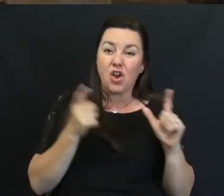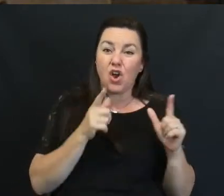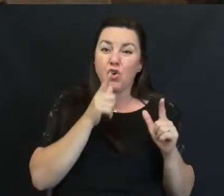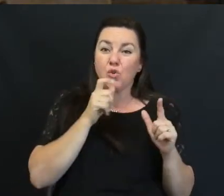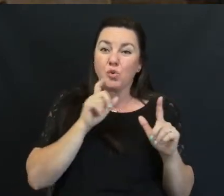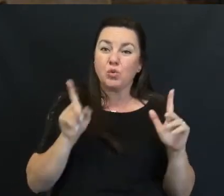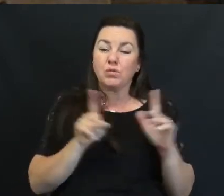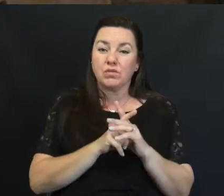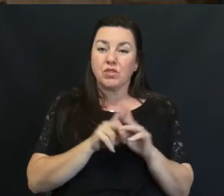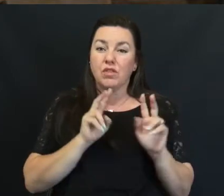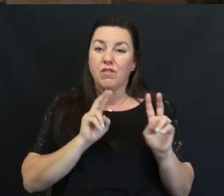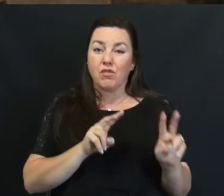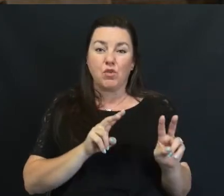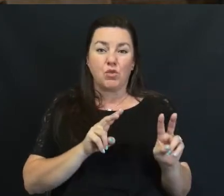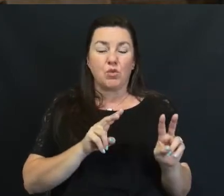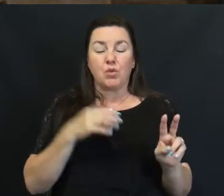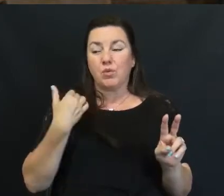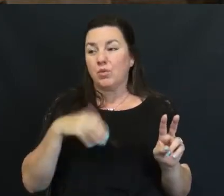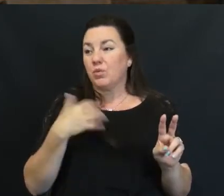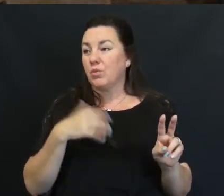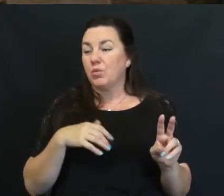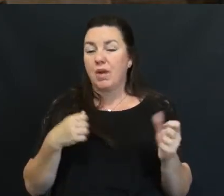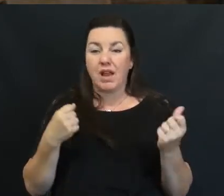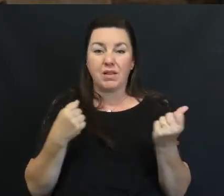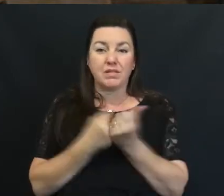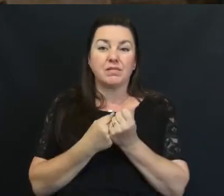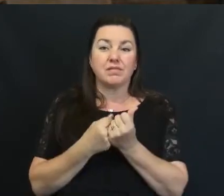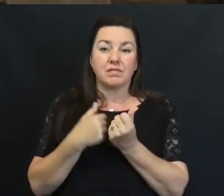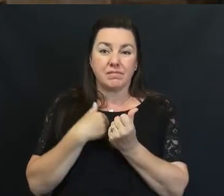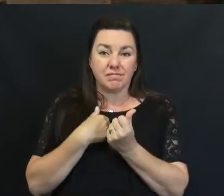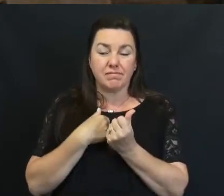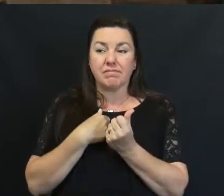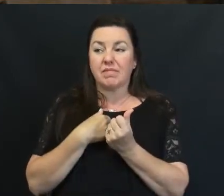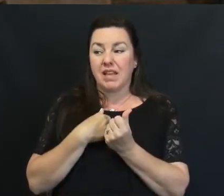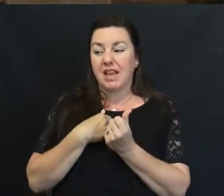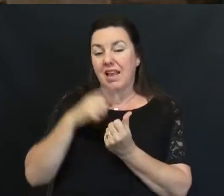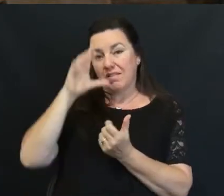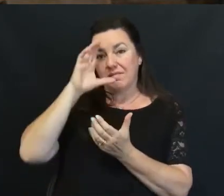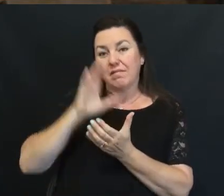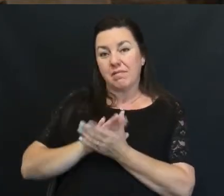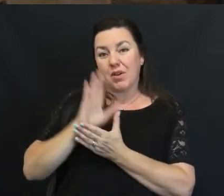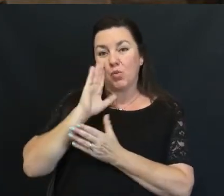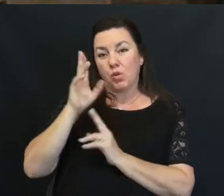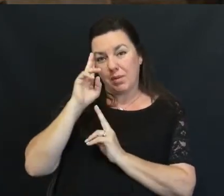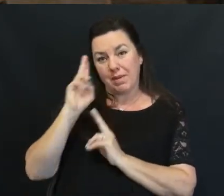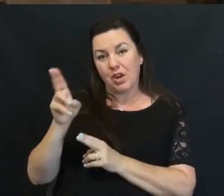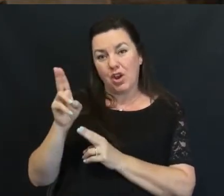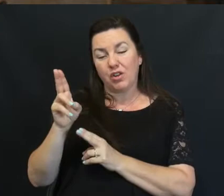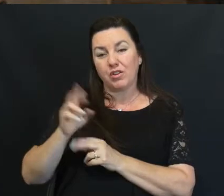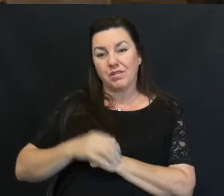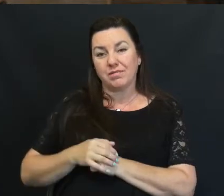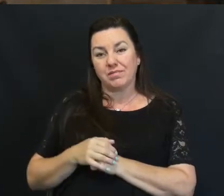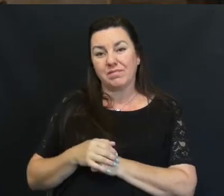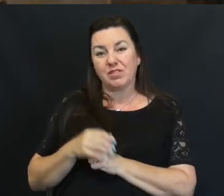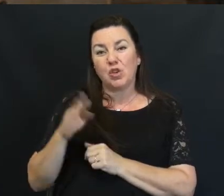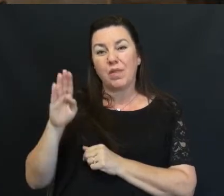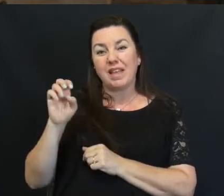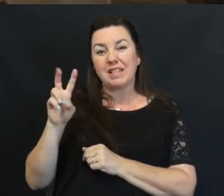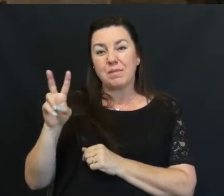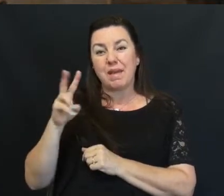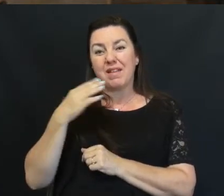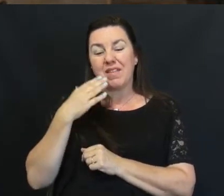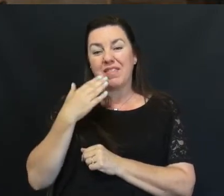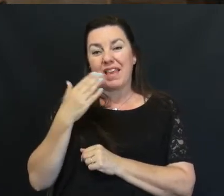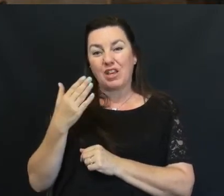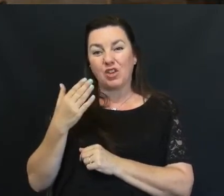Ev's funeral It was a great support to me And Ev would have been very honored So that is from Bev Thank you Bev